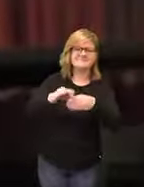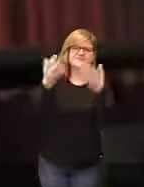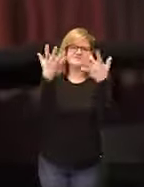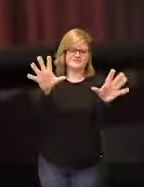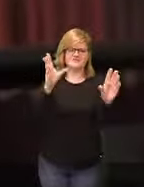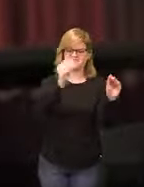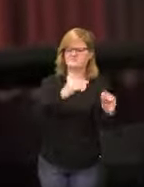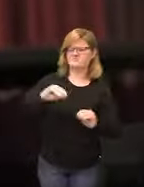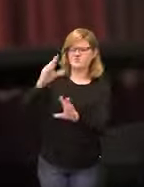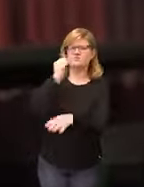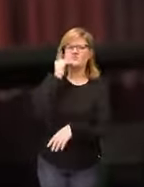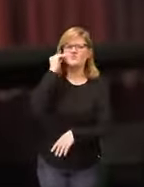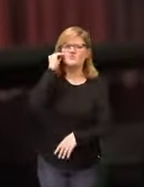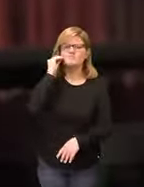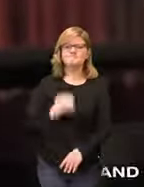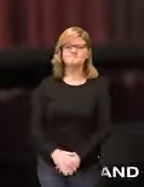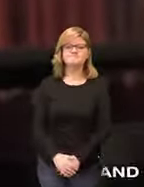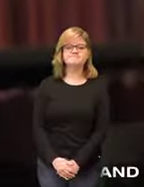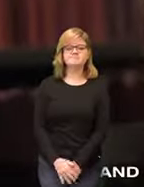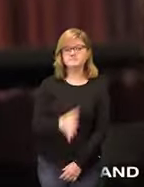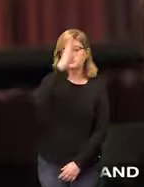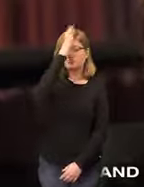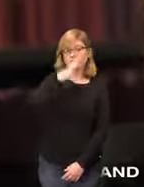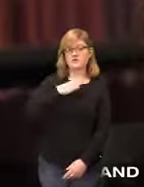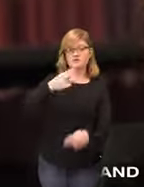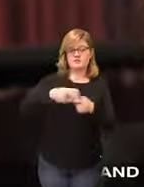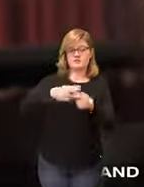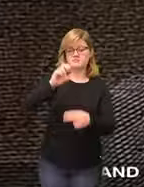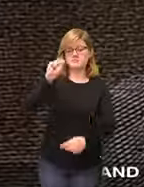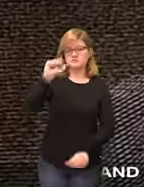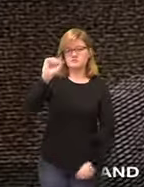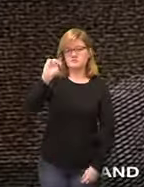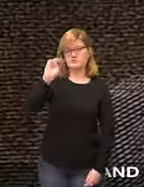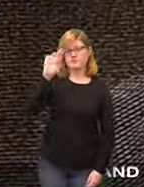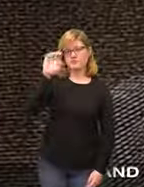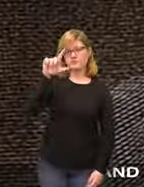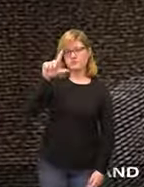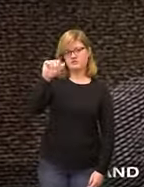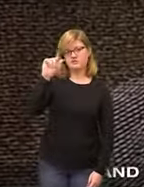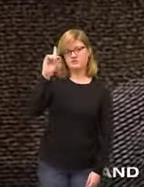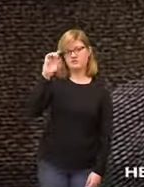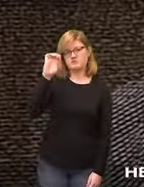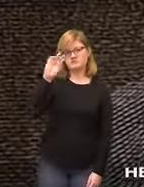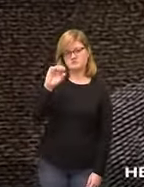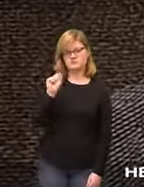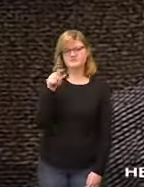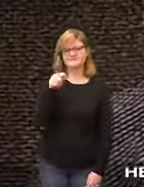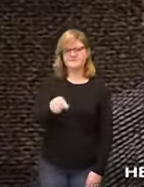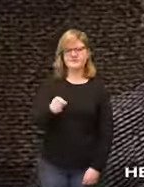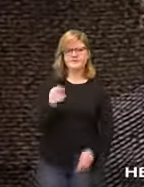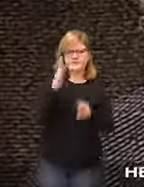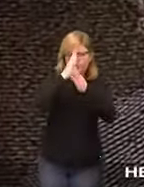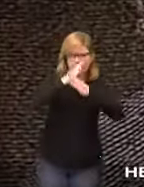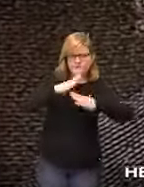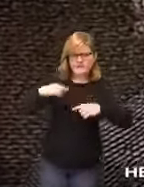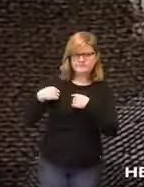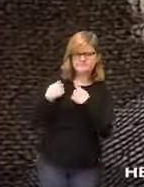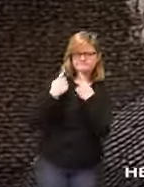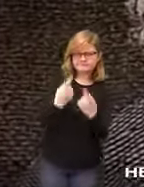let's just vote it down and go home and at that point Samuel Adams had been very quiet he was not a